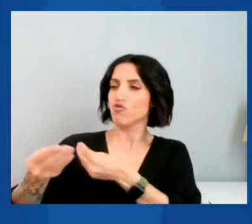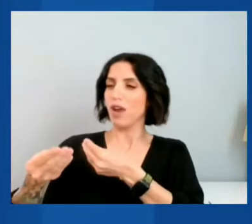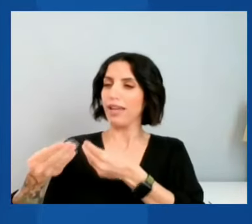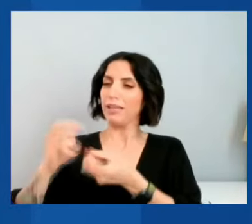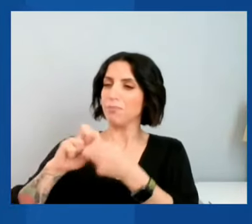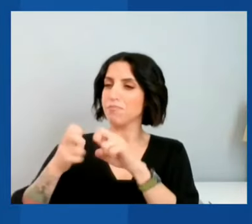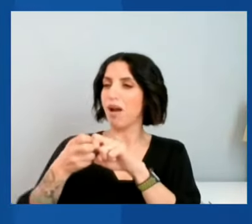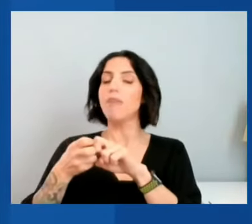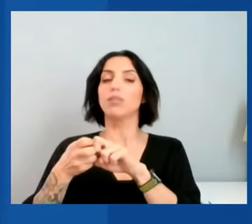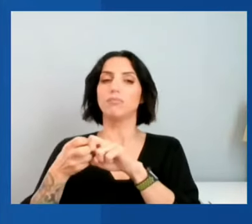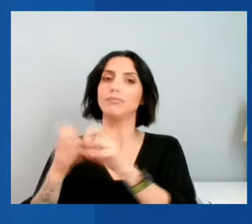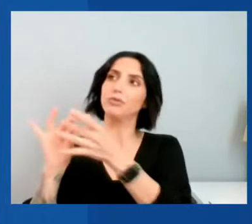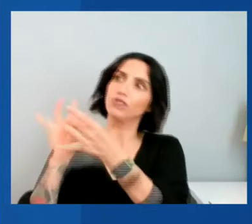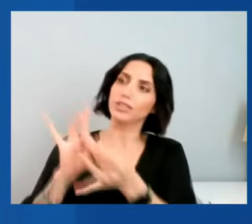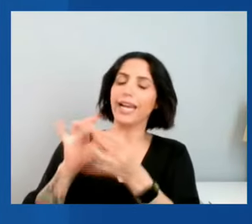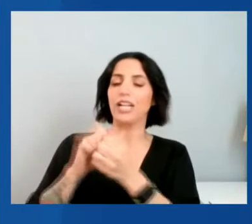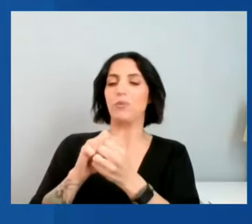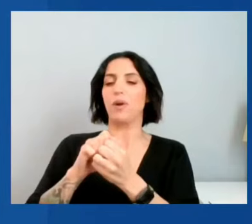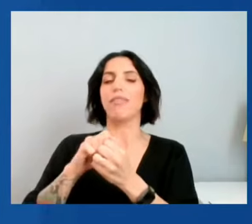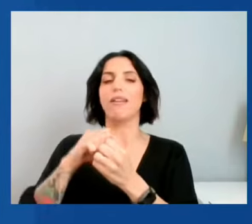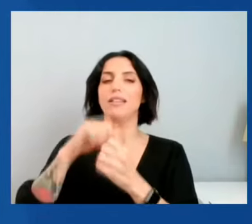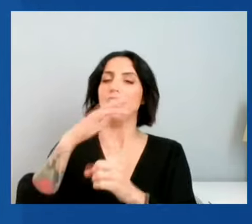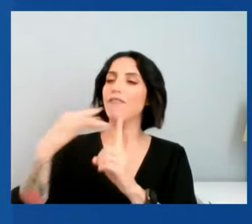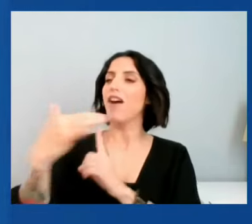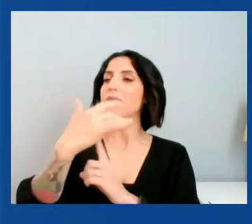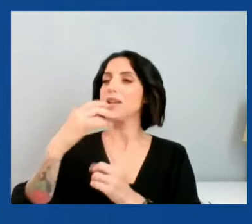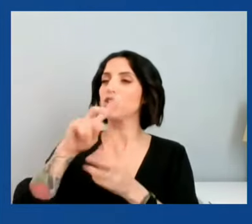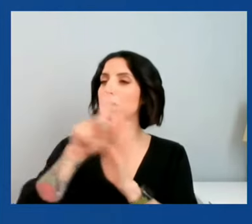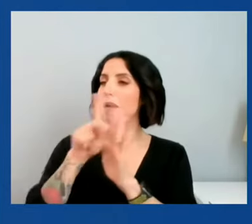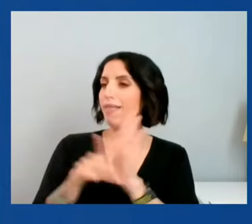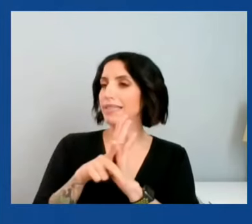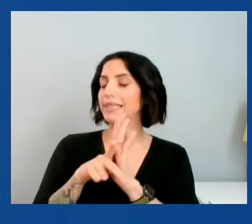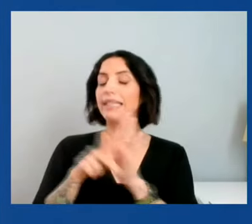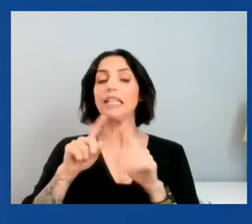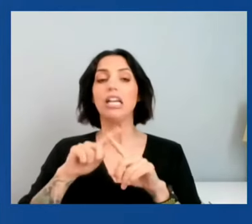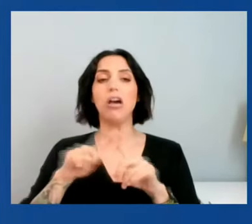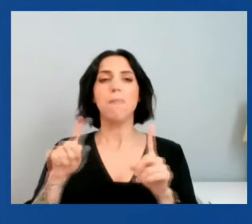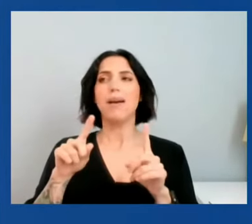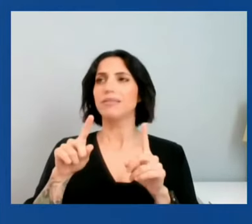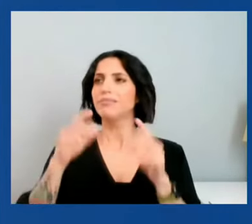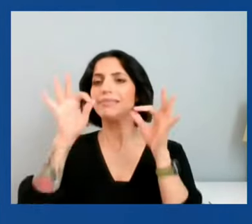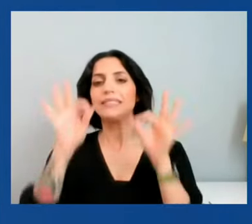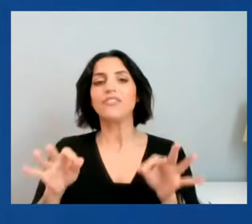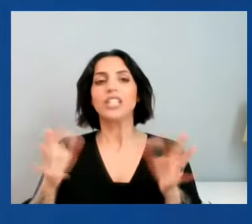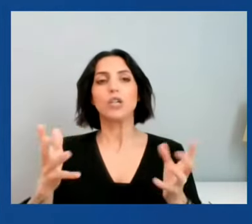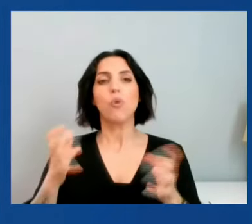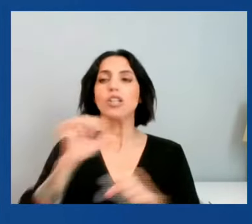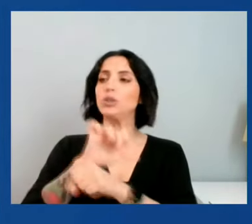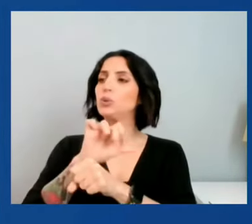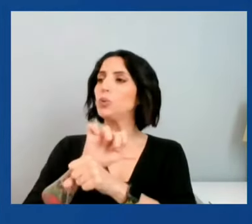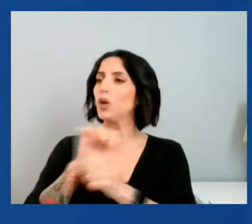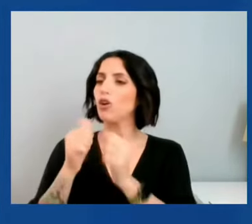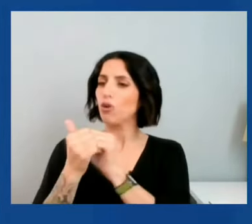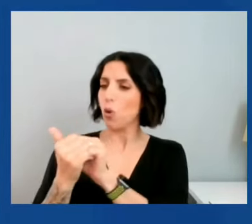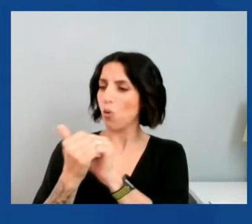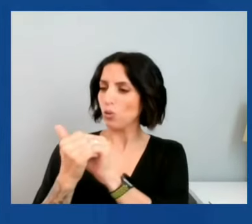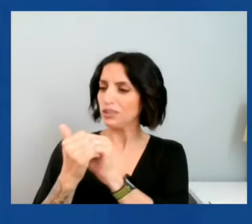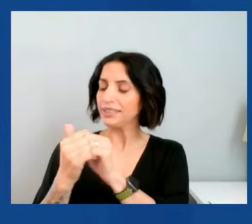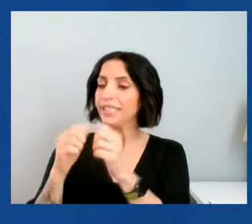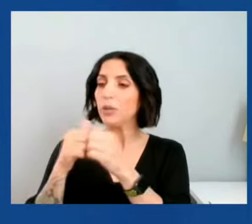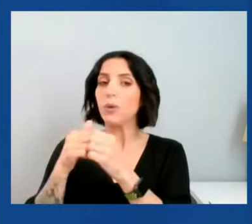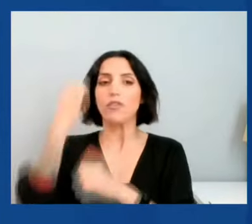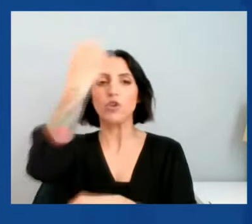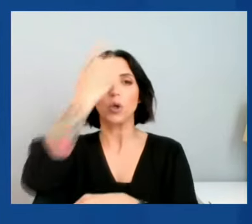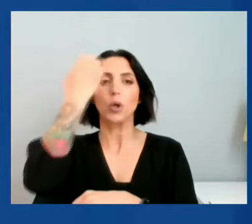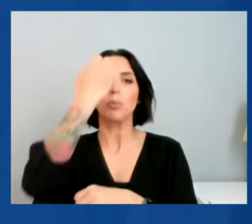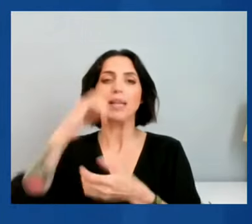policy. But without question, we'll work closely with our European partners. And